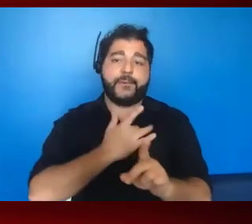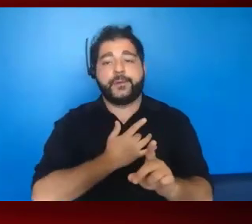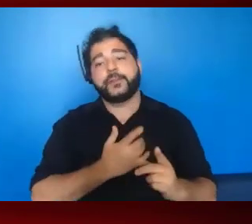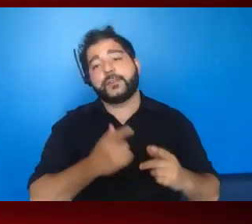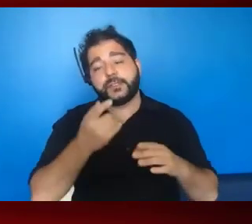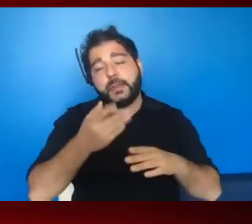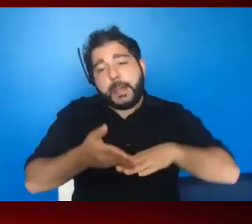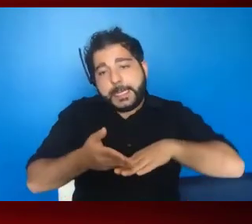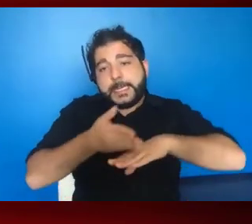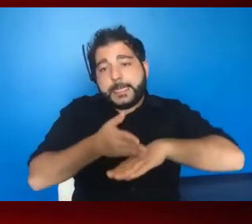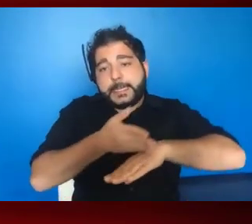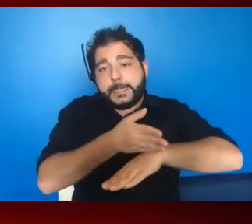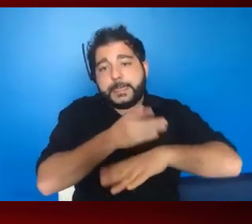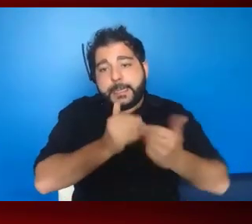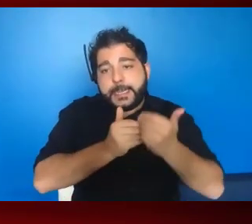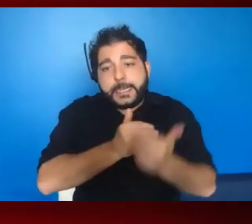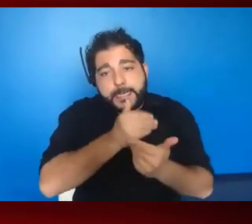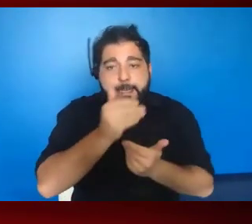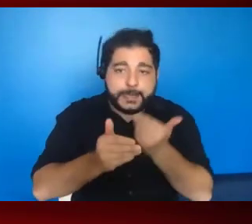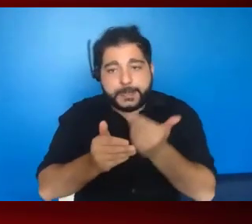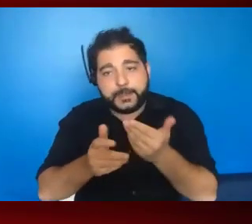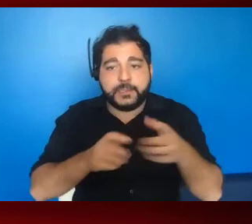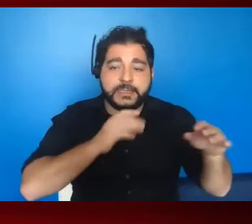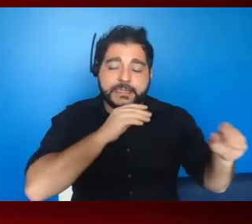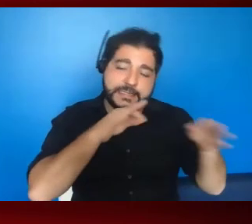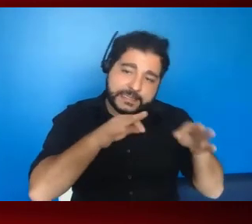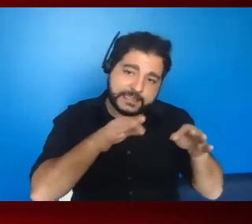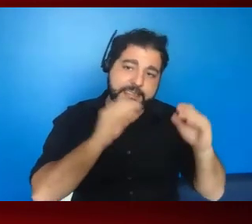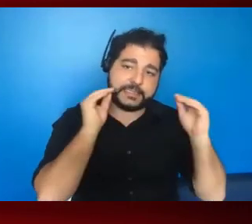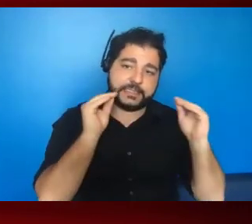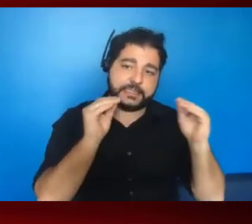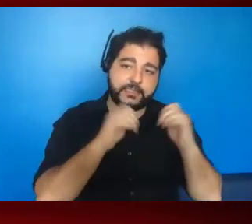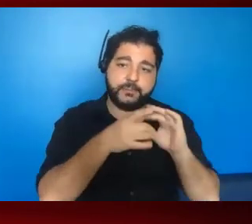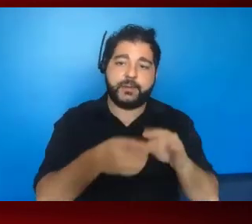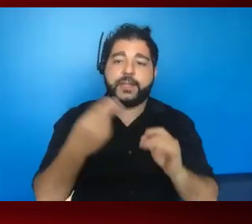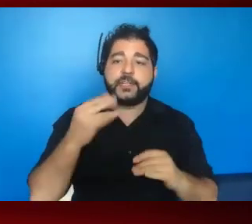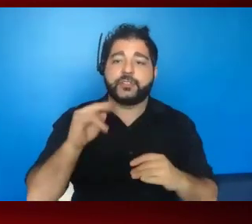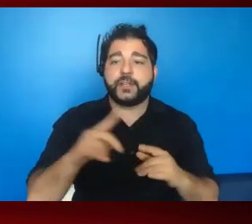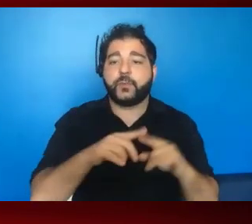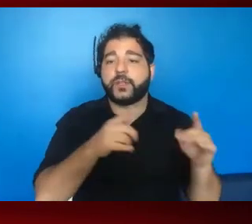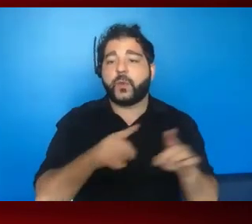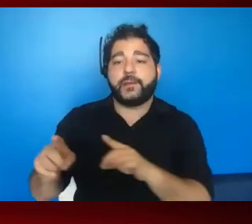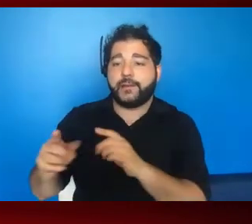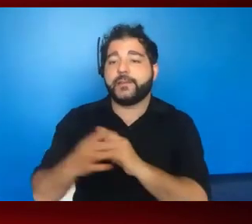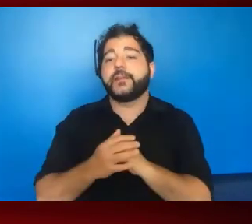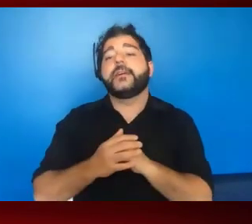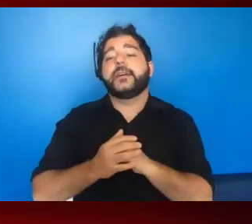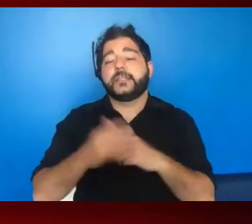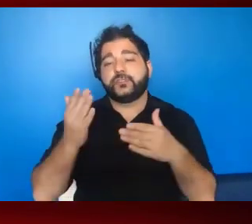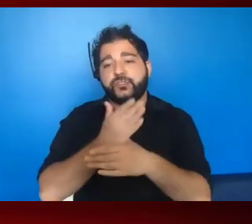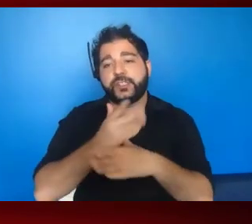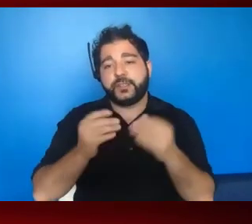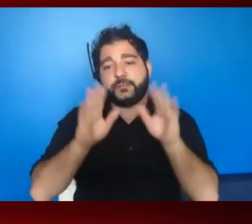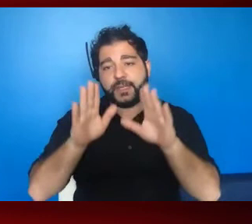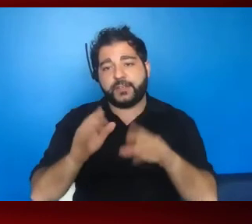start, you know, sharing your story, educating about HIV and where we're at, and then share this amazing work that we can end the HIV